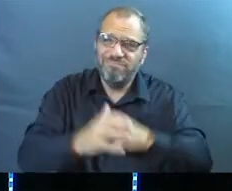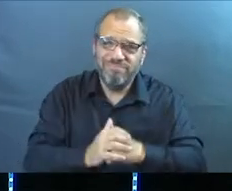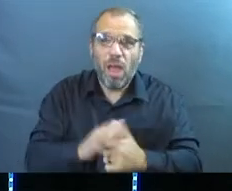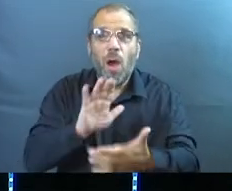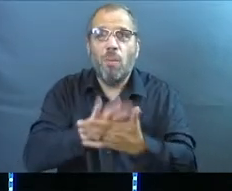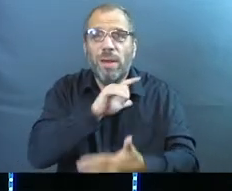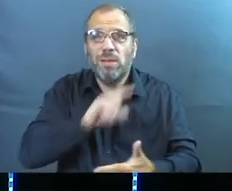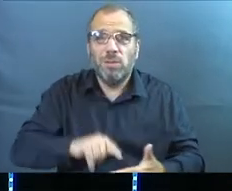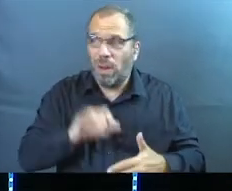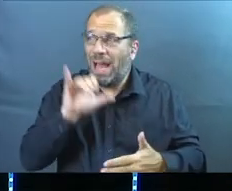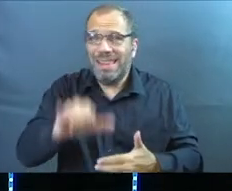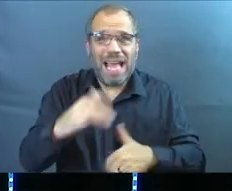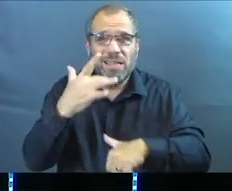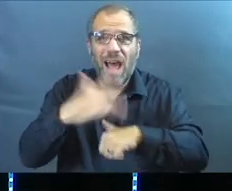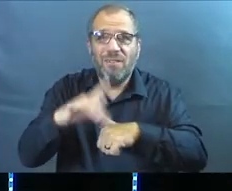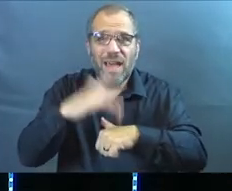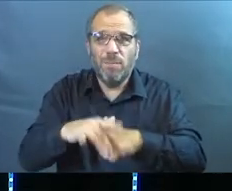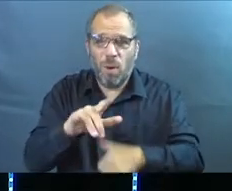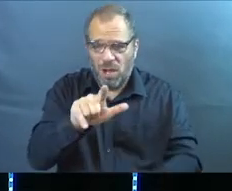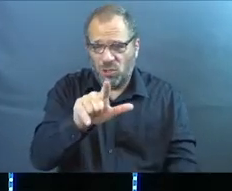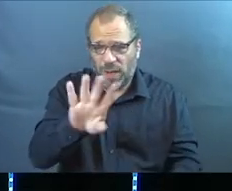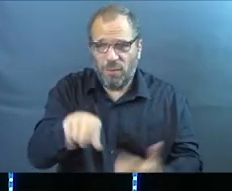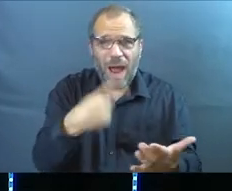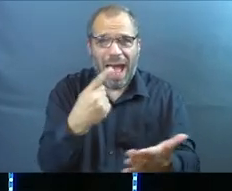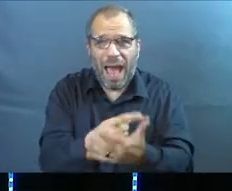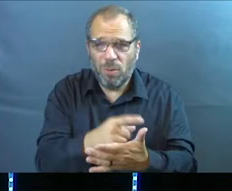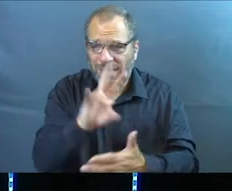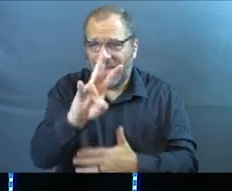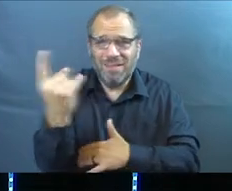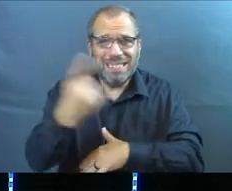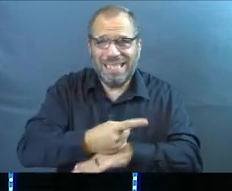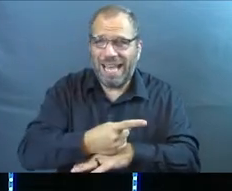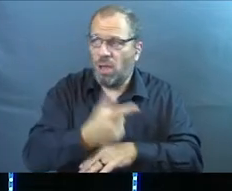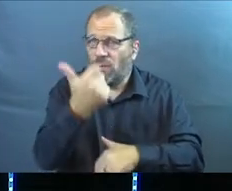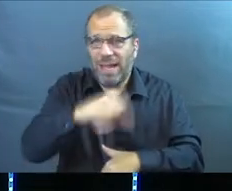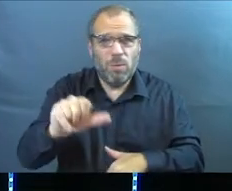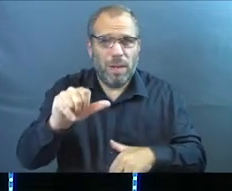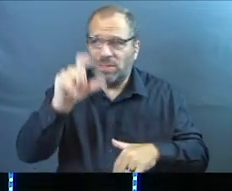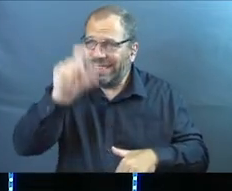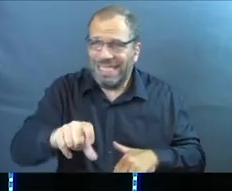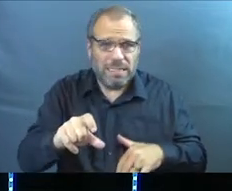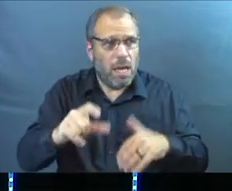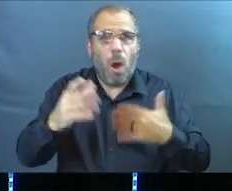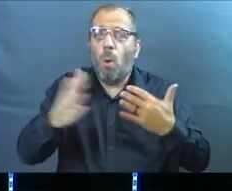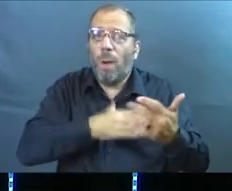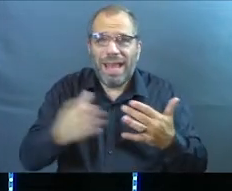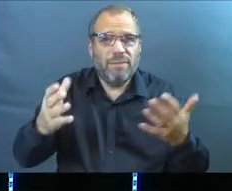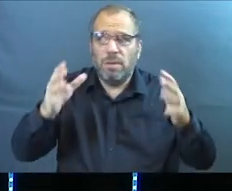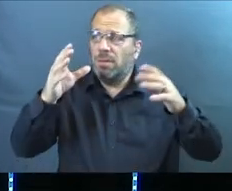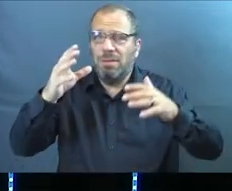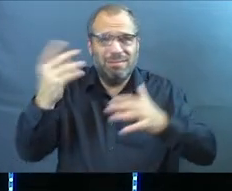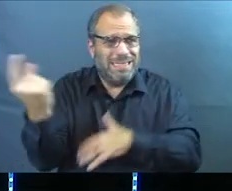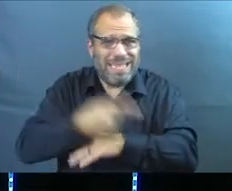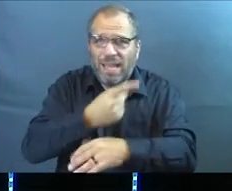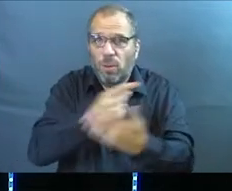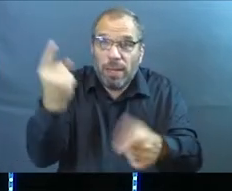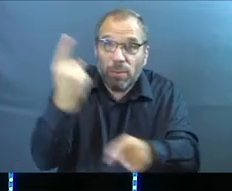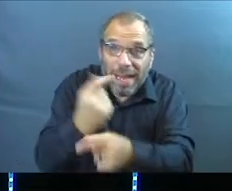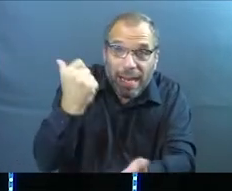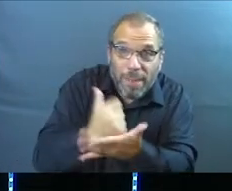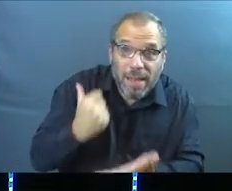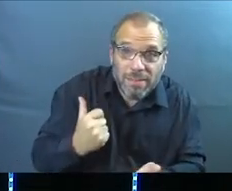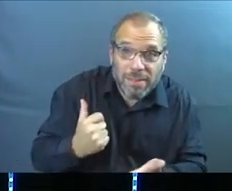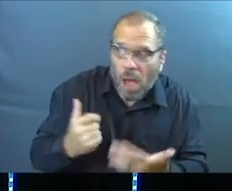Praise God that it is available 24-7 for anybody who needs it whenever they need it. Amen?